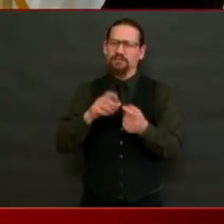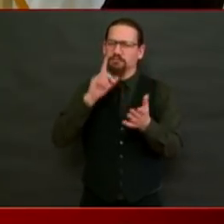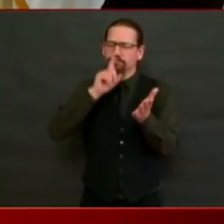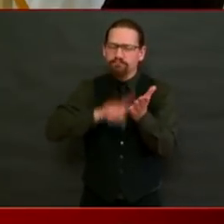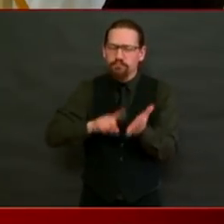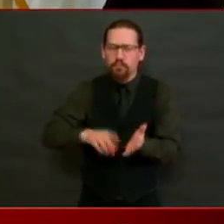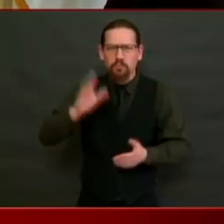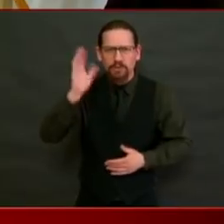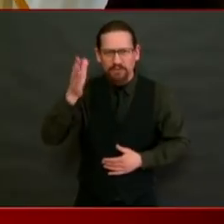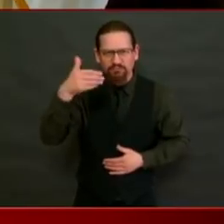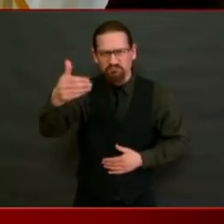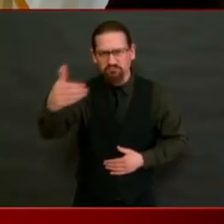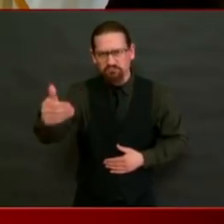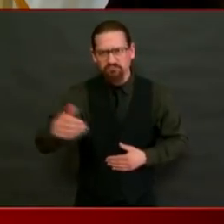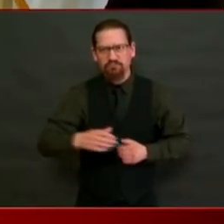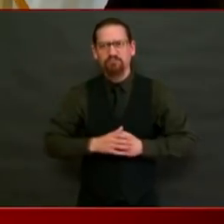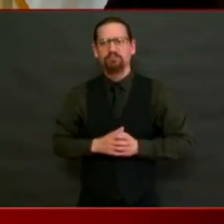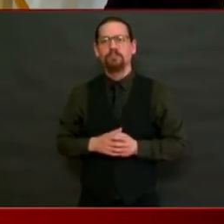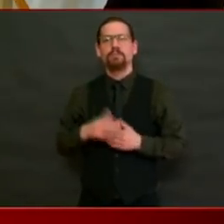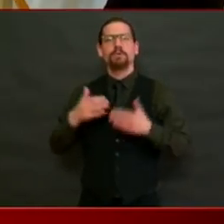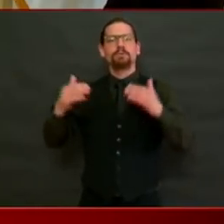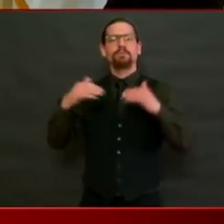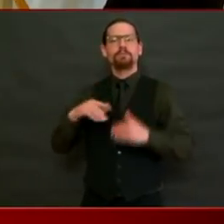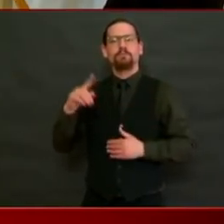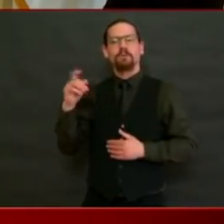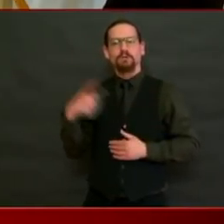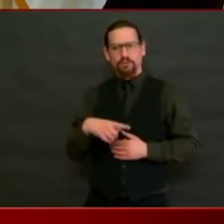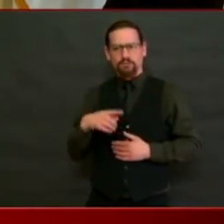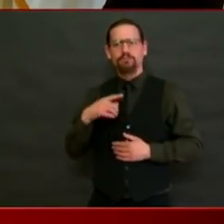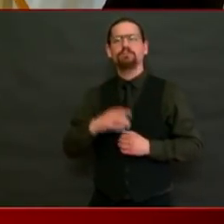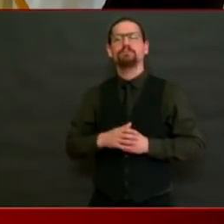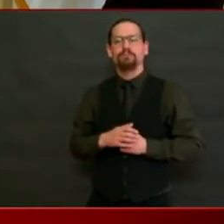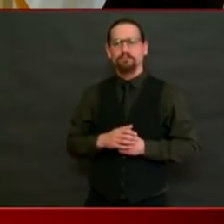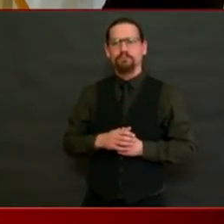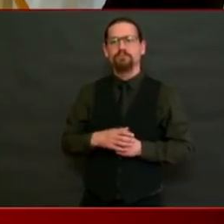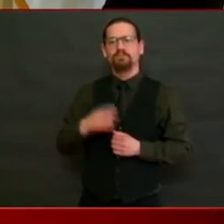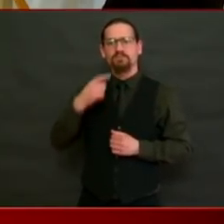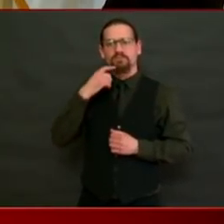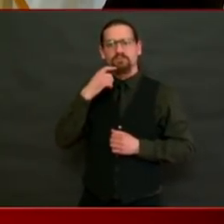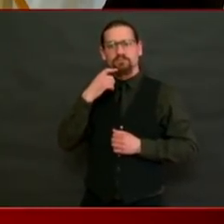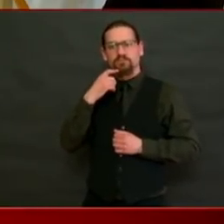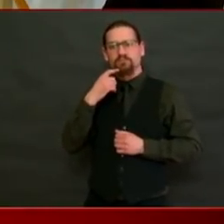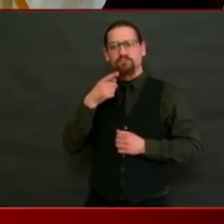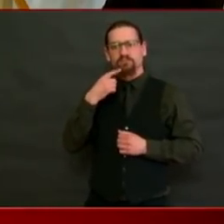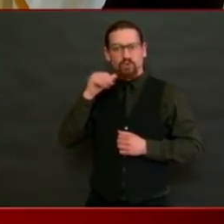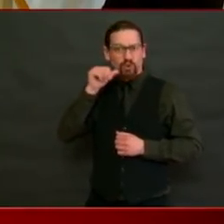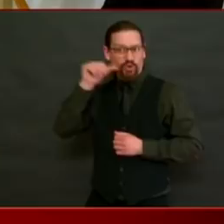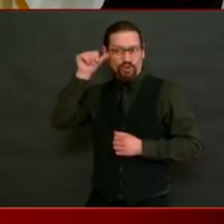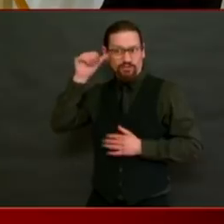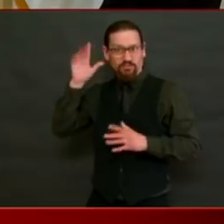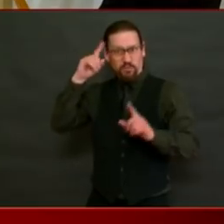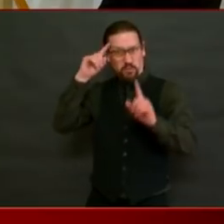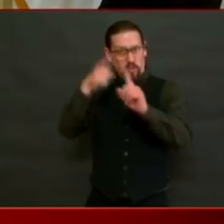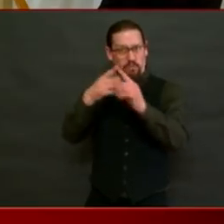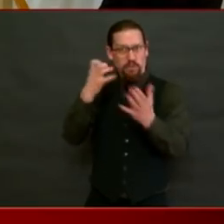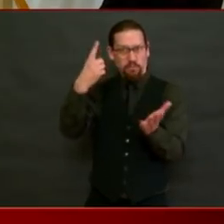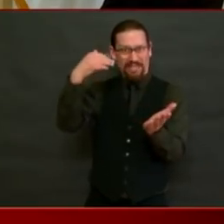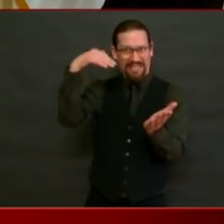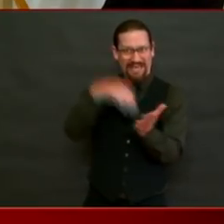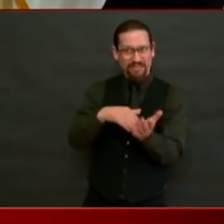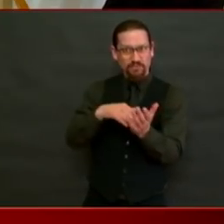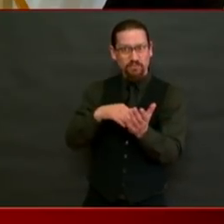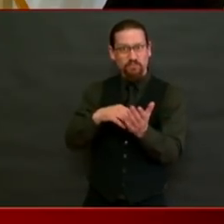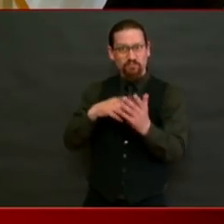state meet its goal of a thousand tests per day yesterday? Yes, a tremendous amount of work is